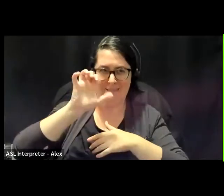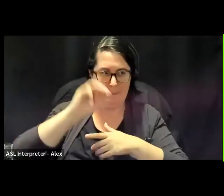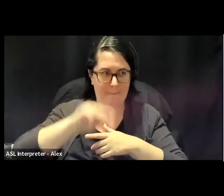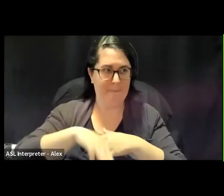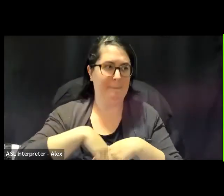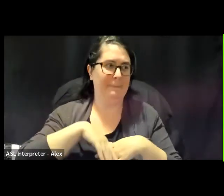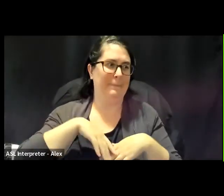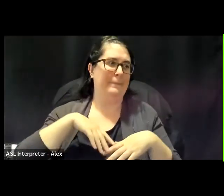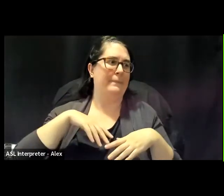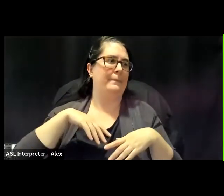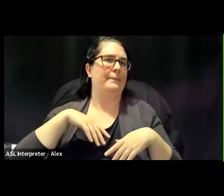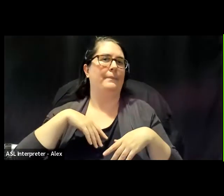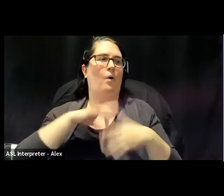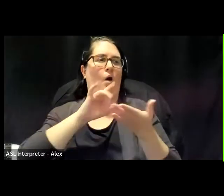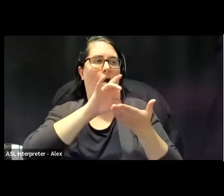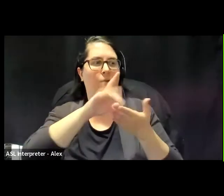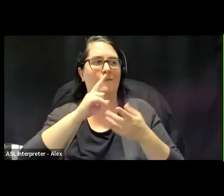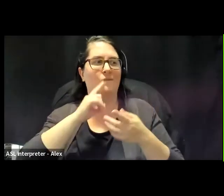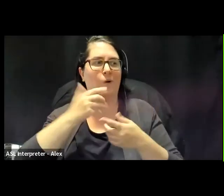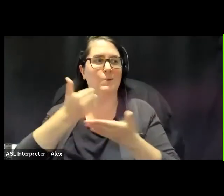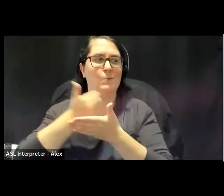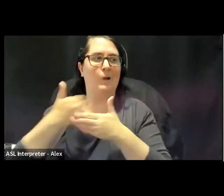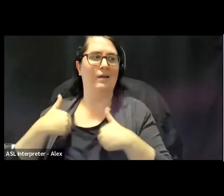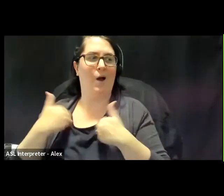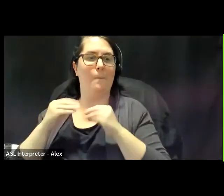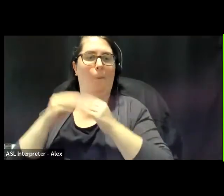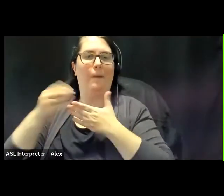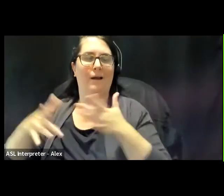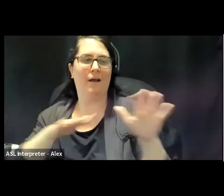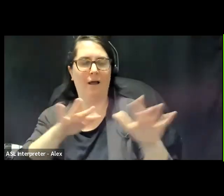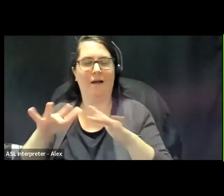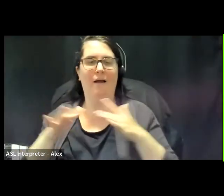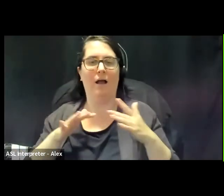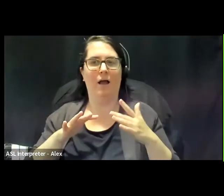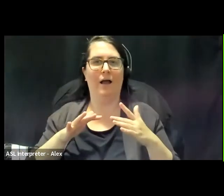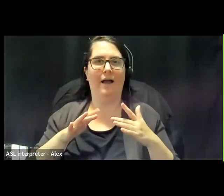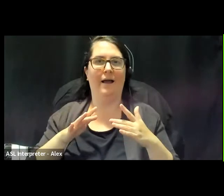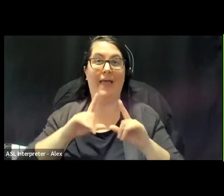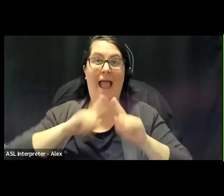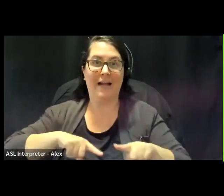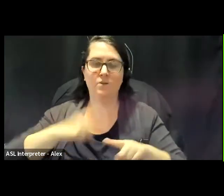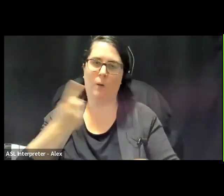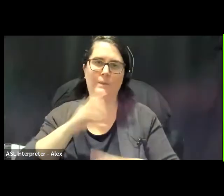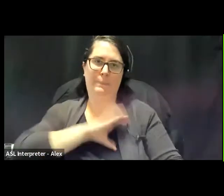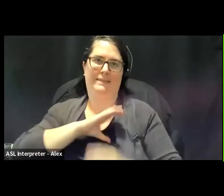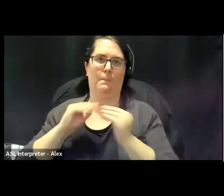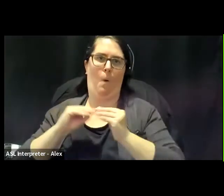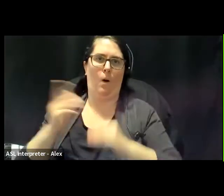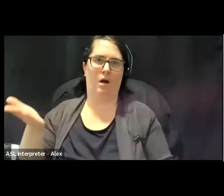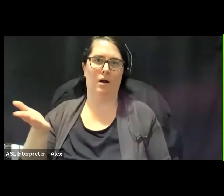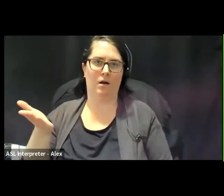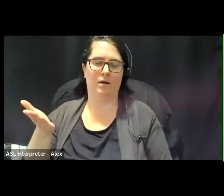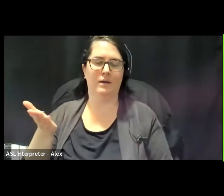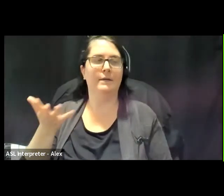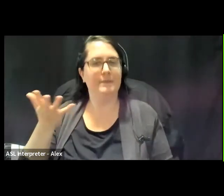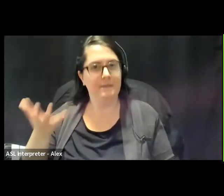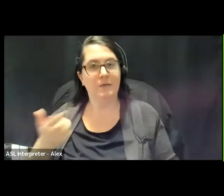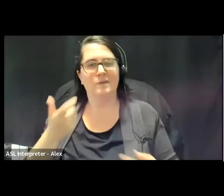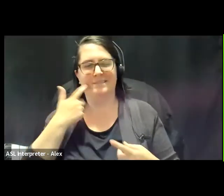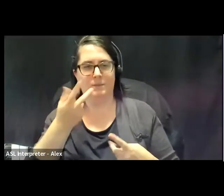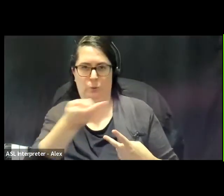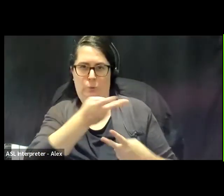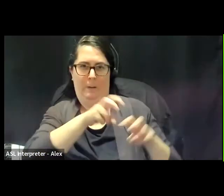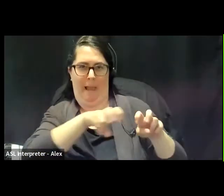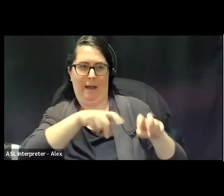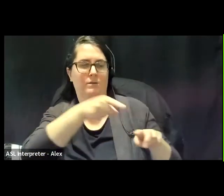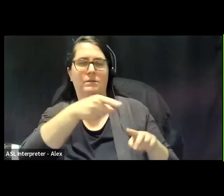logics of genocide, all of this, really policing becomes the way to manage every issue. So I think that Jamie and Brianna have